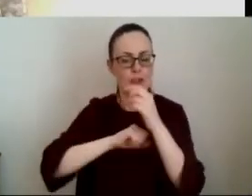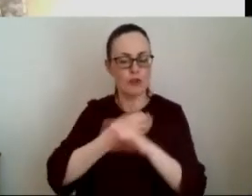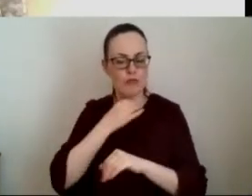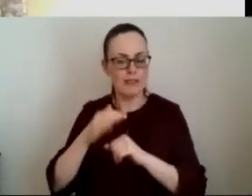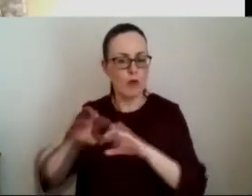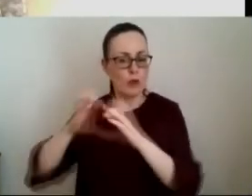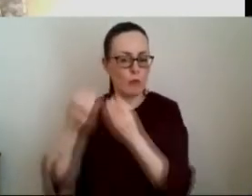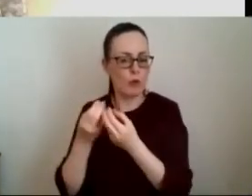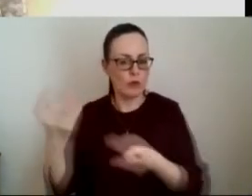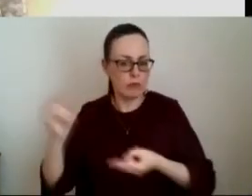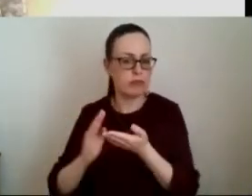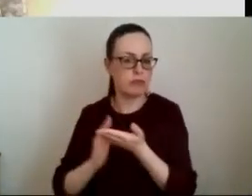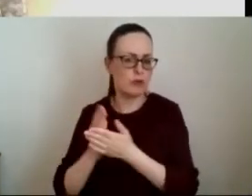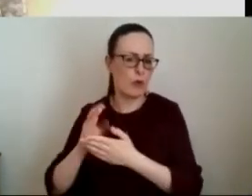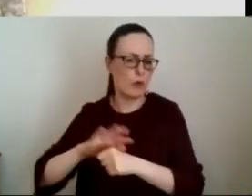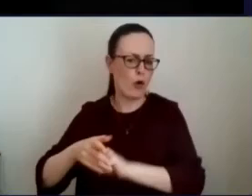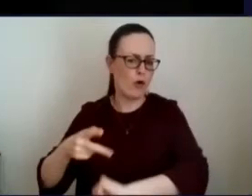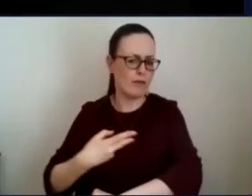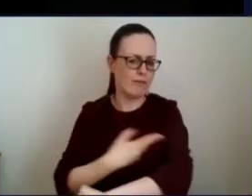lifetime of the covert vaccination program